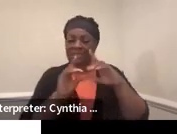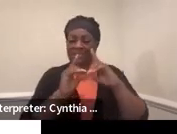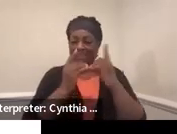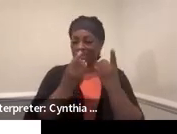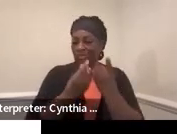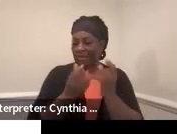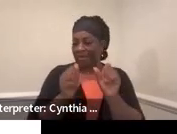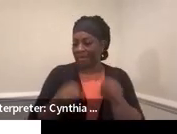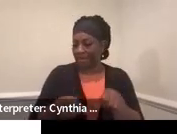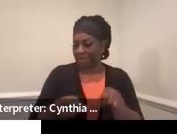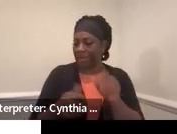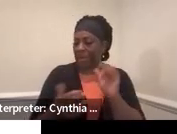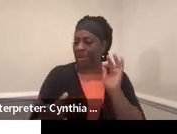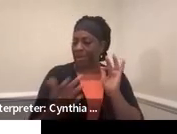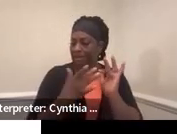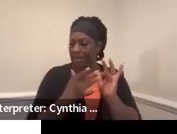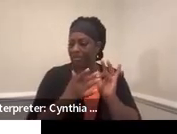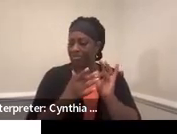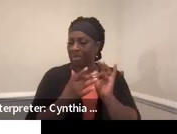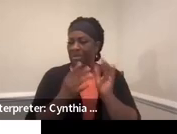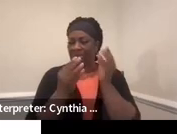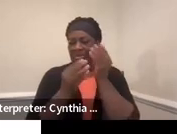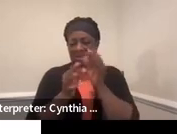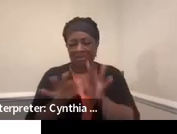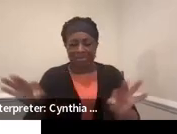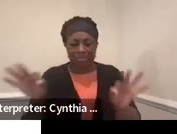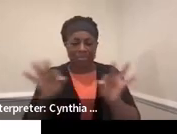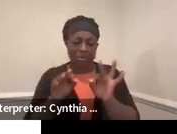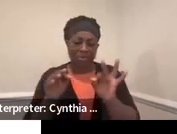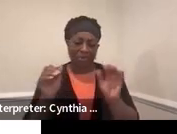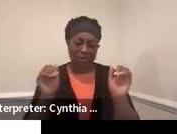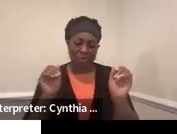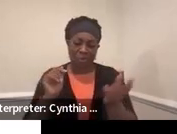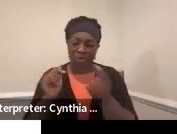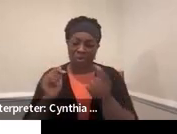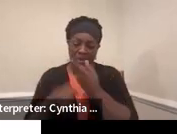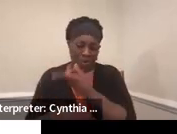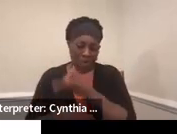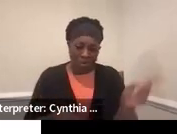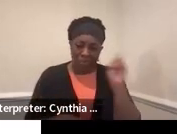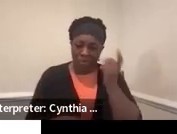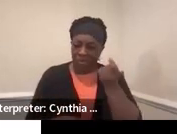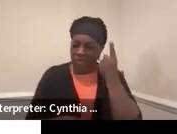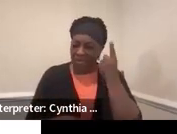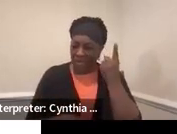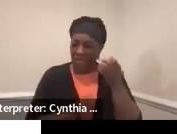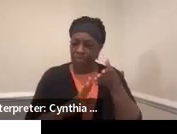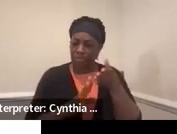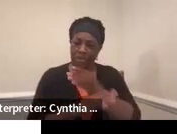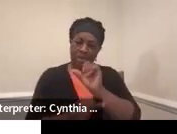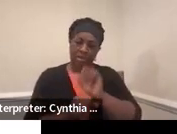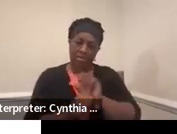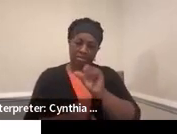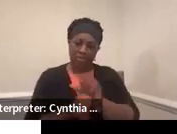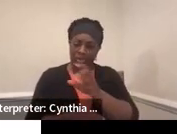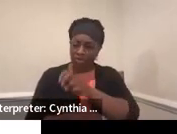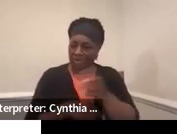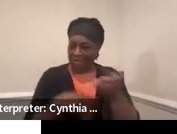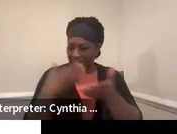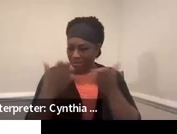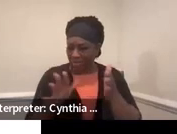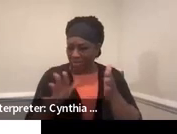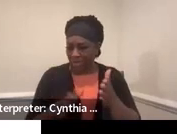want everyone to understand that pre-ETS, okay? These are employment transition services.